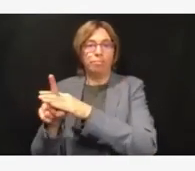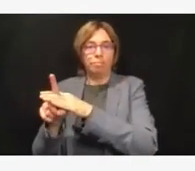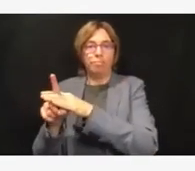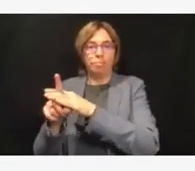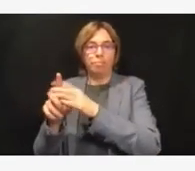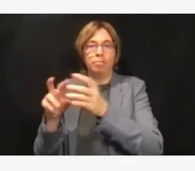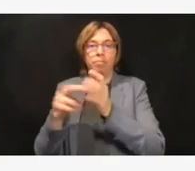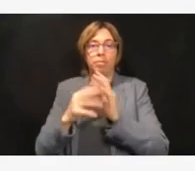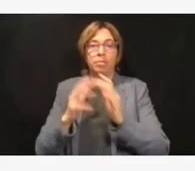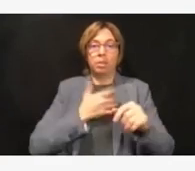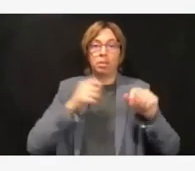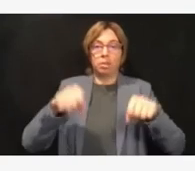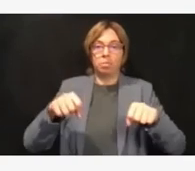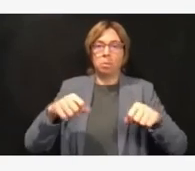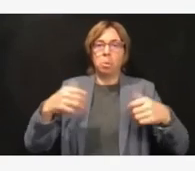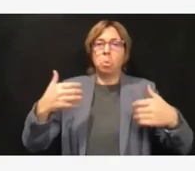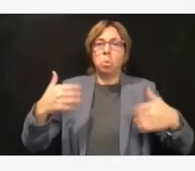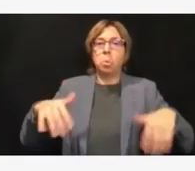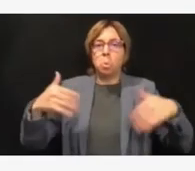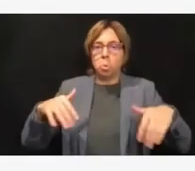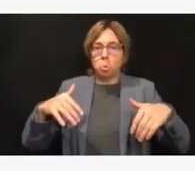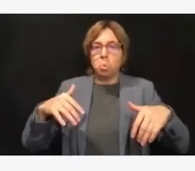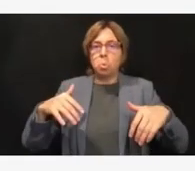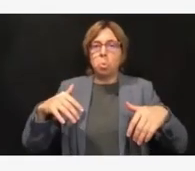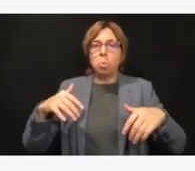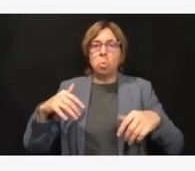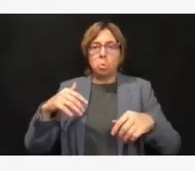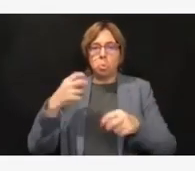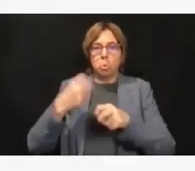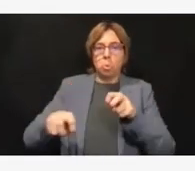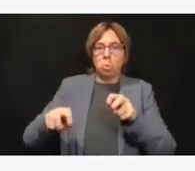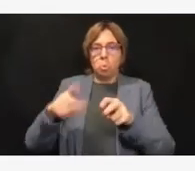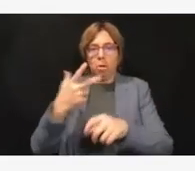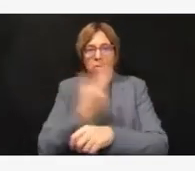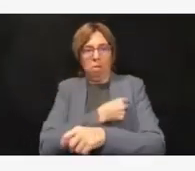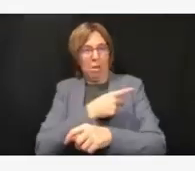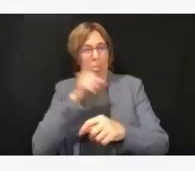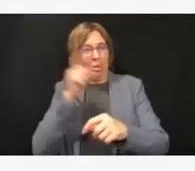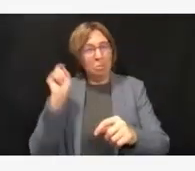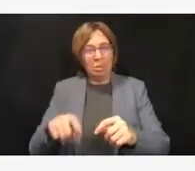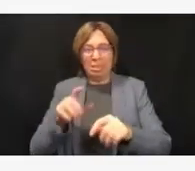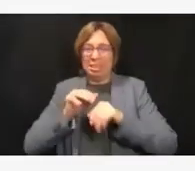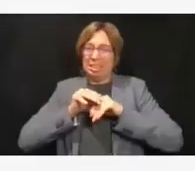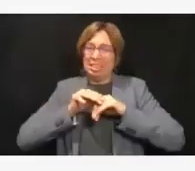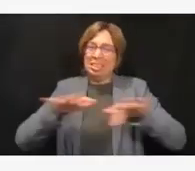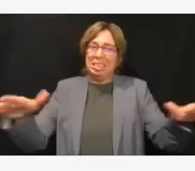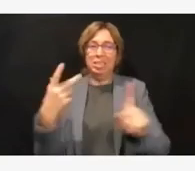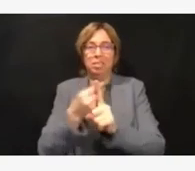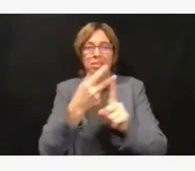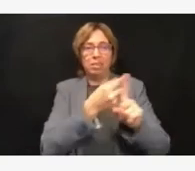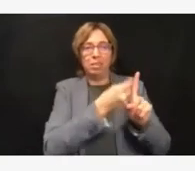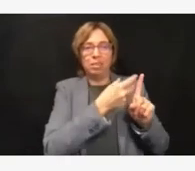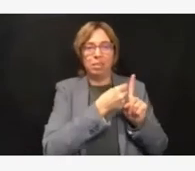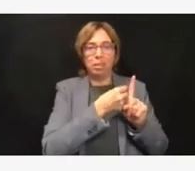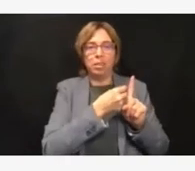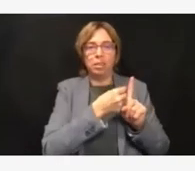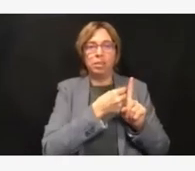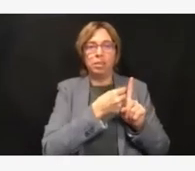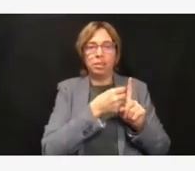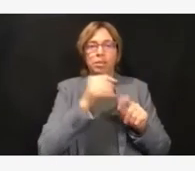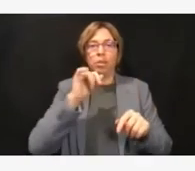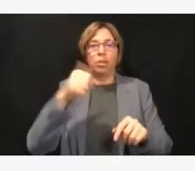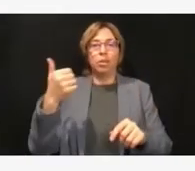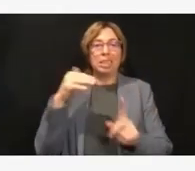significant portion of our population vaccinated, and then also our ability to adhere to the other precautions that we know work as well.